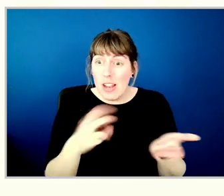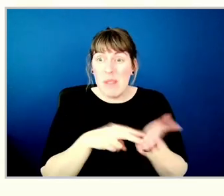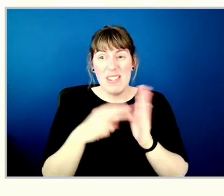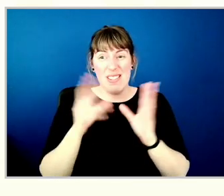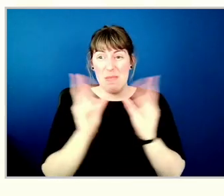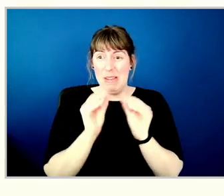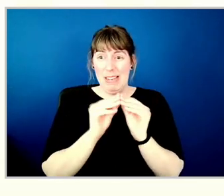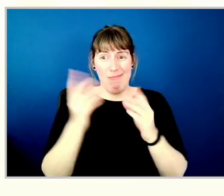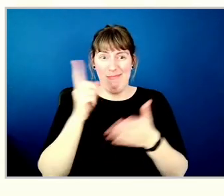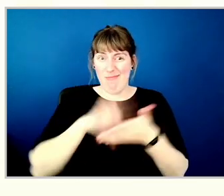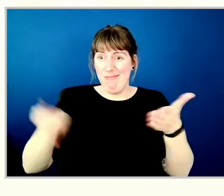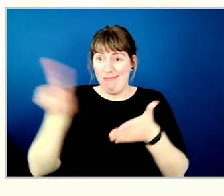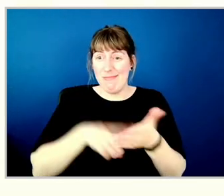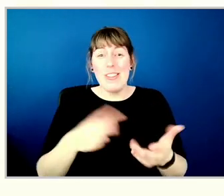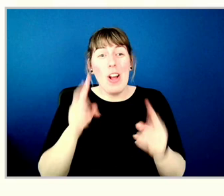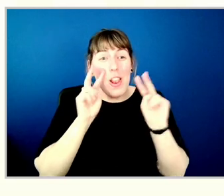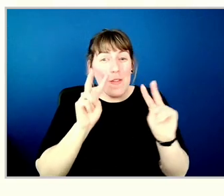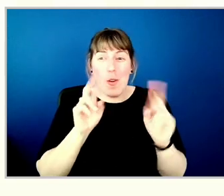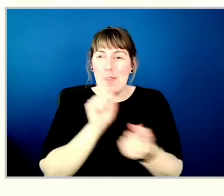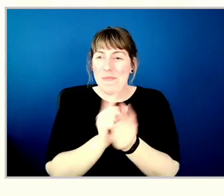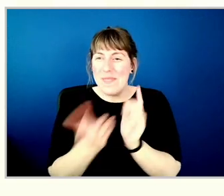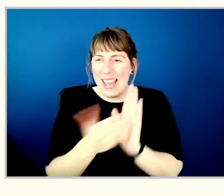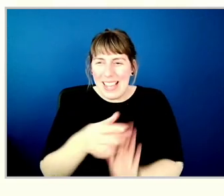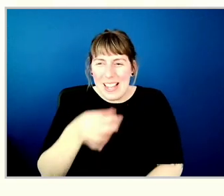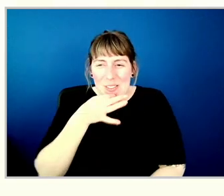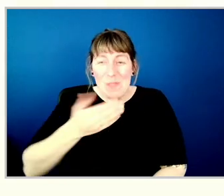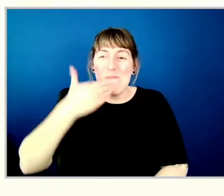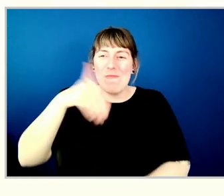We look forward to seeing you again soon. Good night.